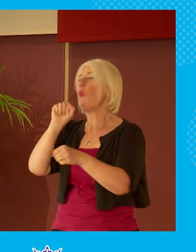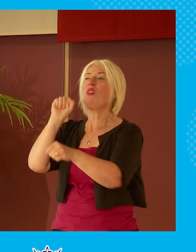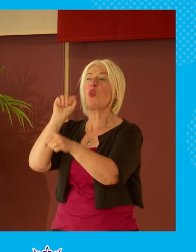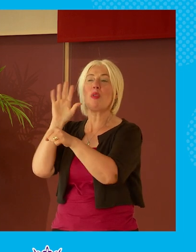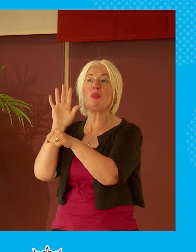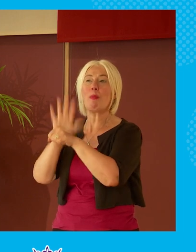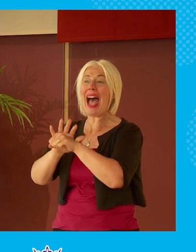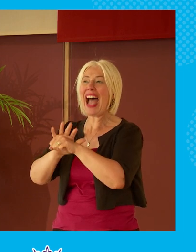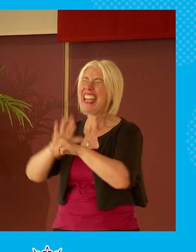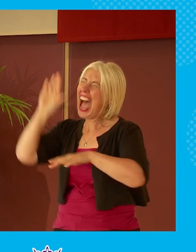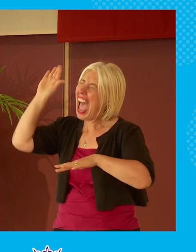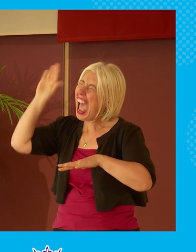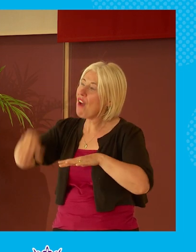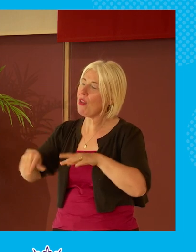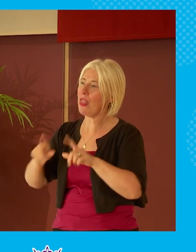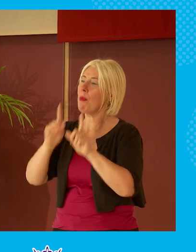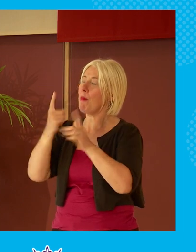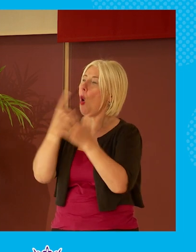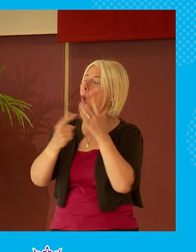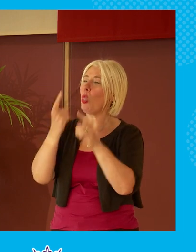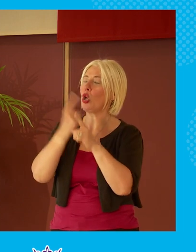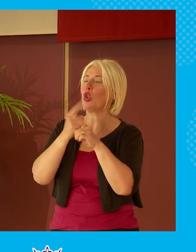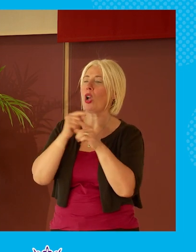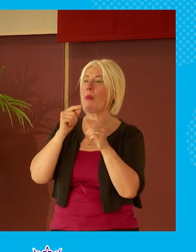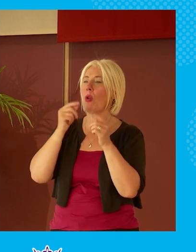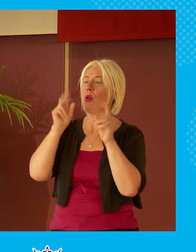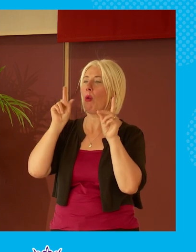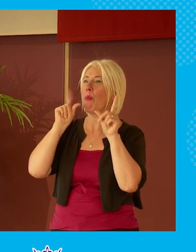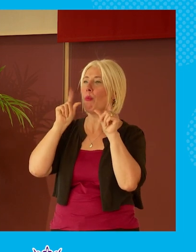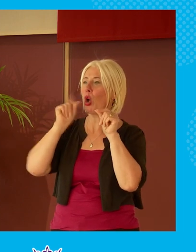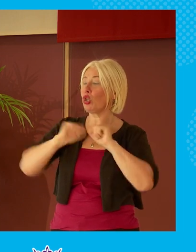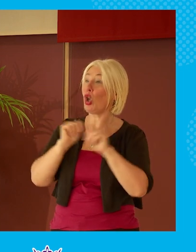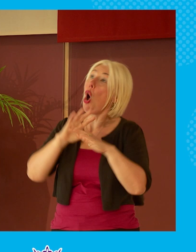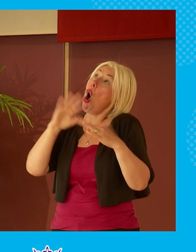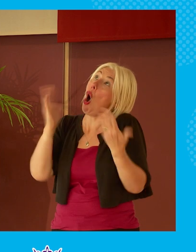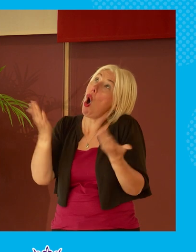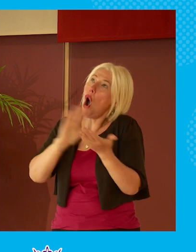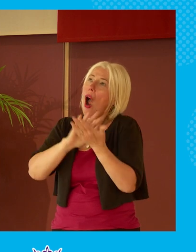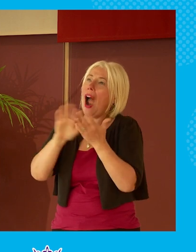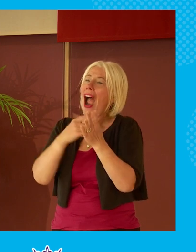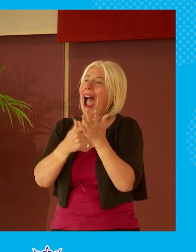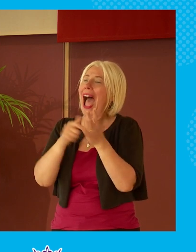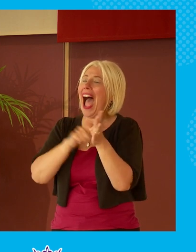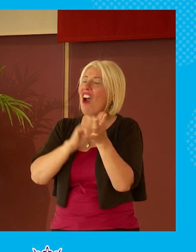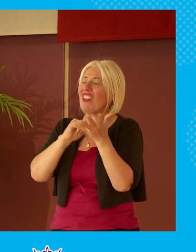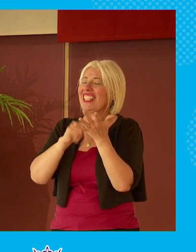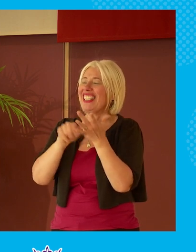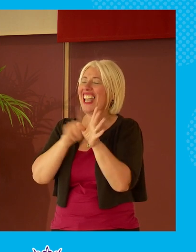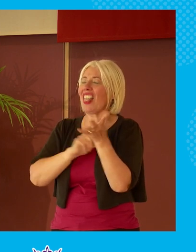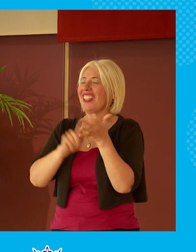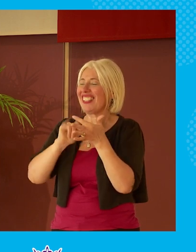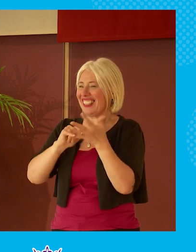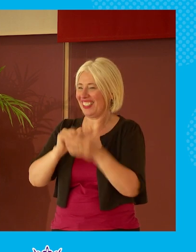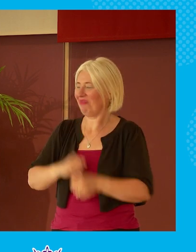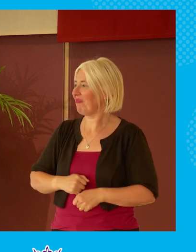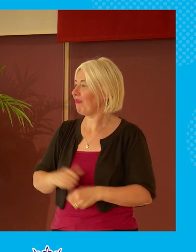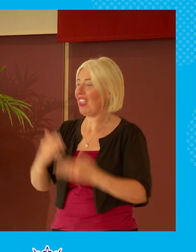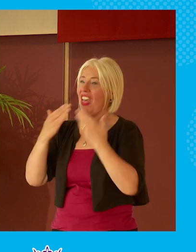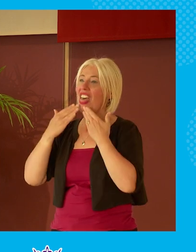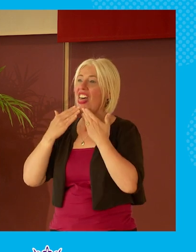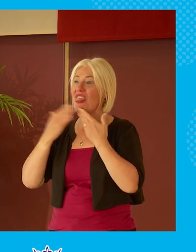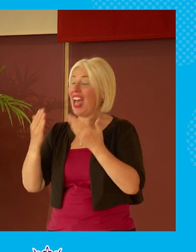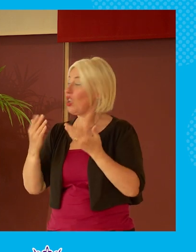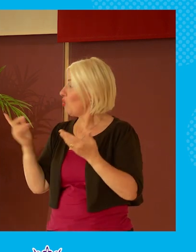thank you very much and thank you so much for your